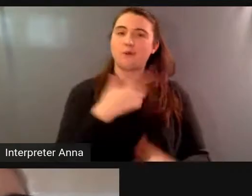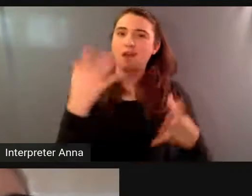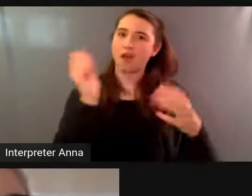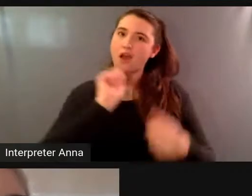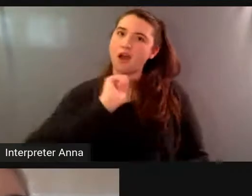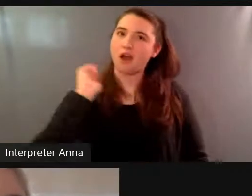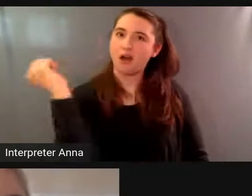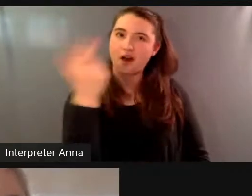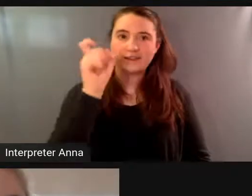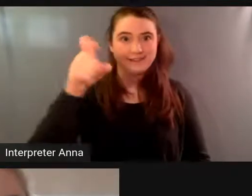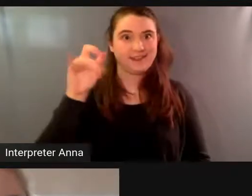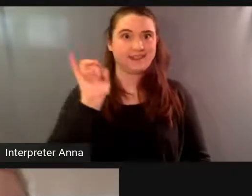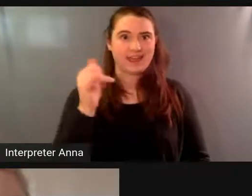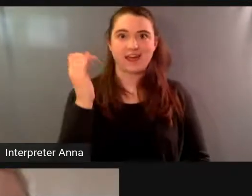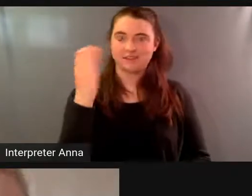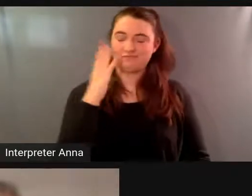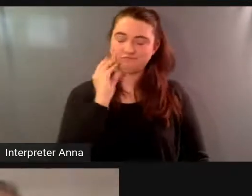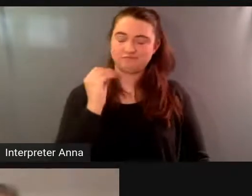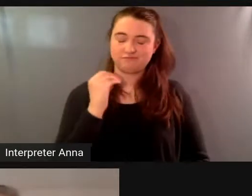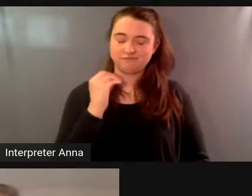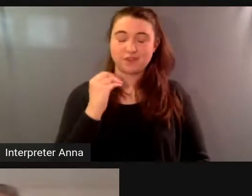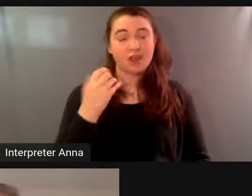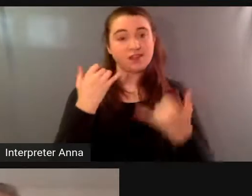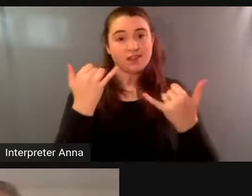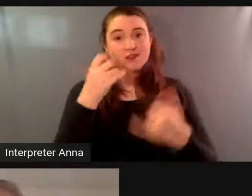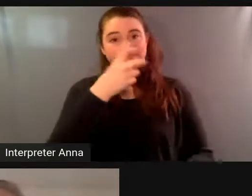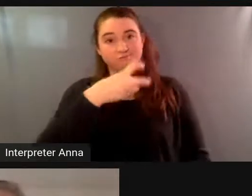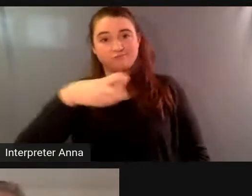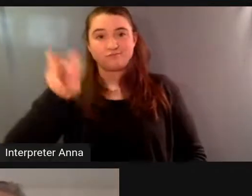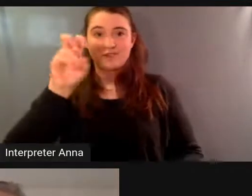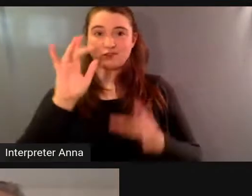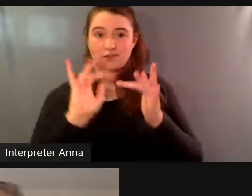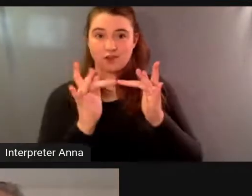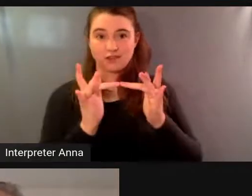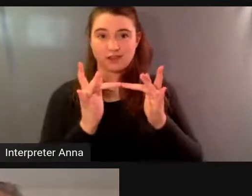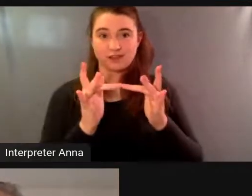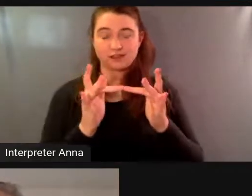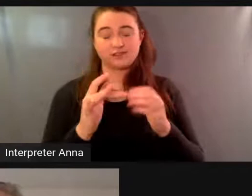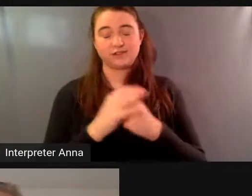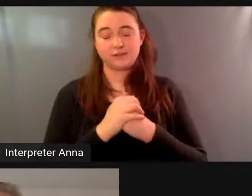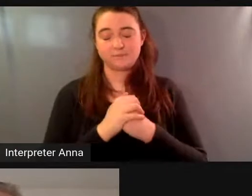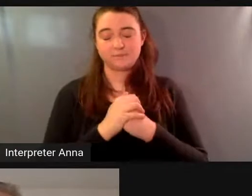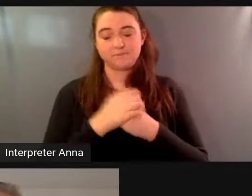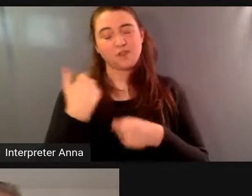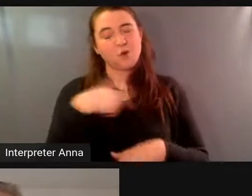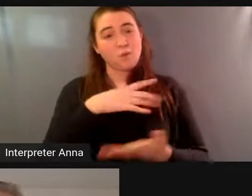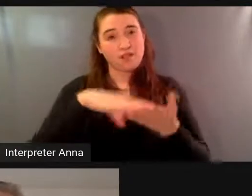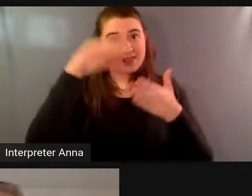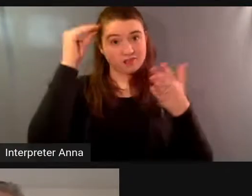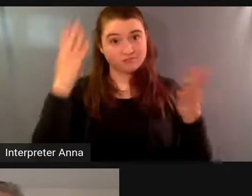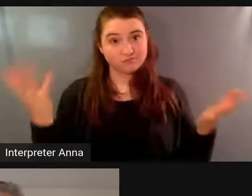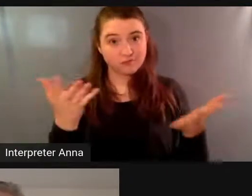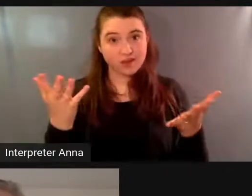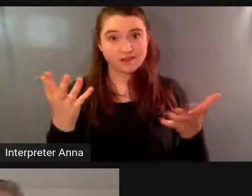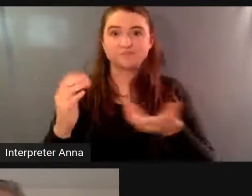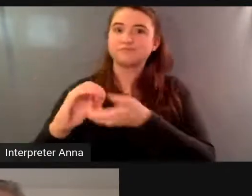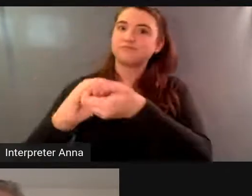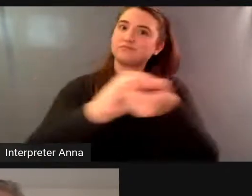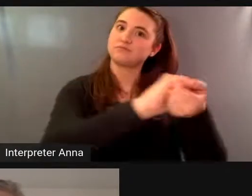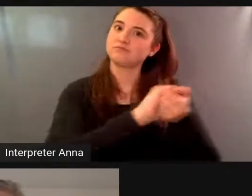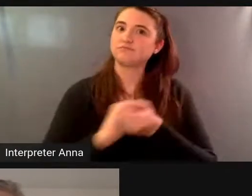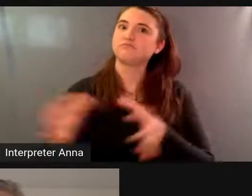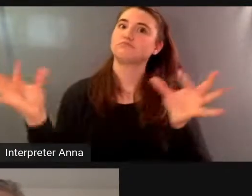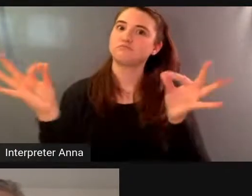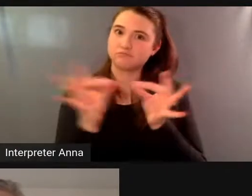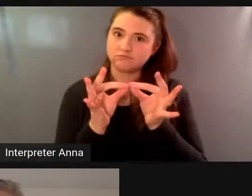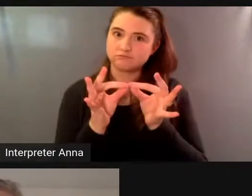transition into into digital virtual or online whatever you'd like to use what we've learned is that collaboration is everything and it is